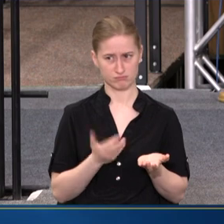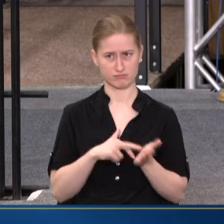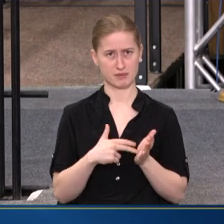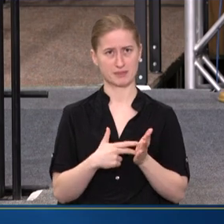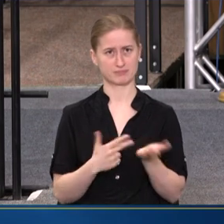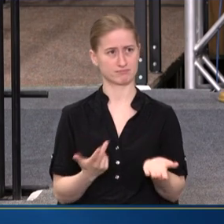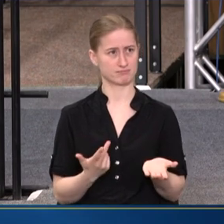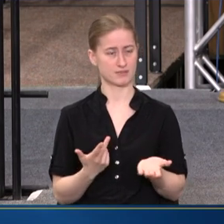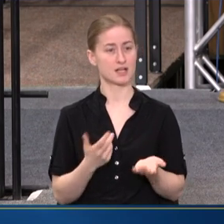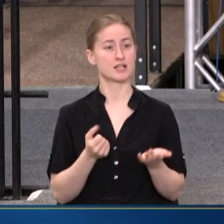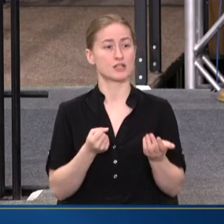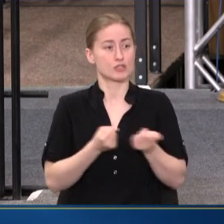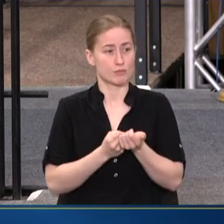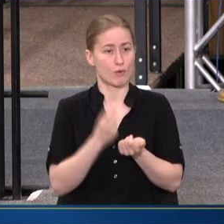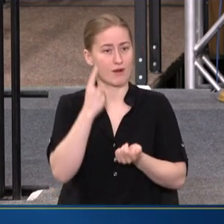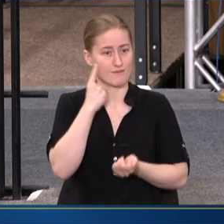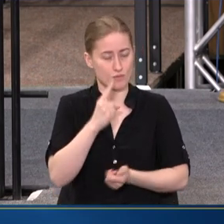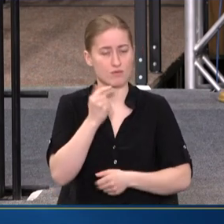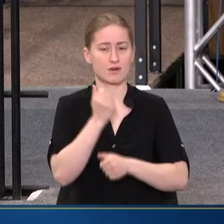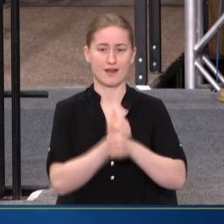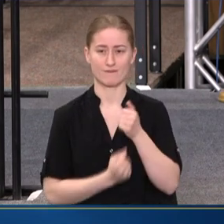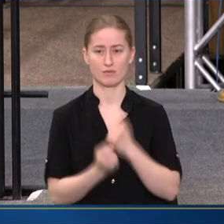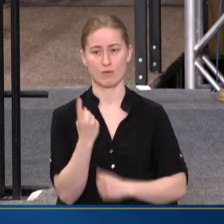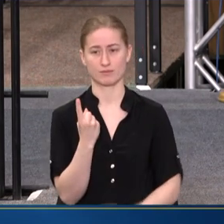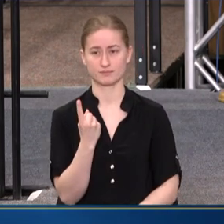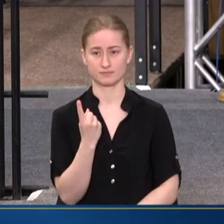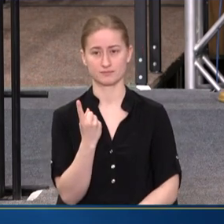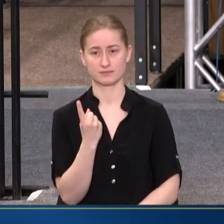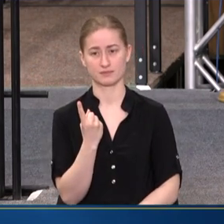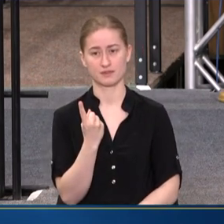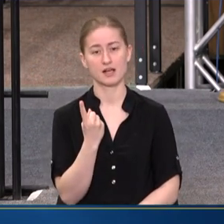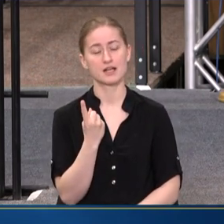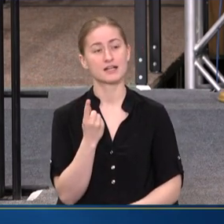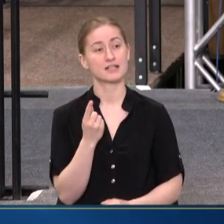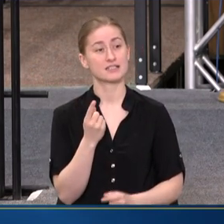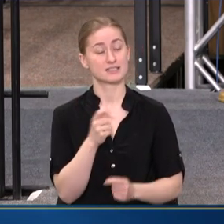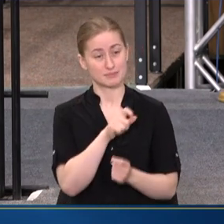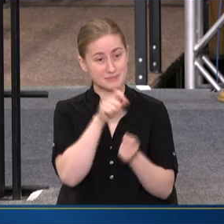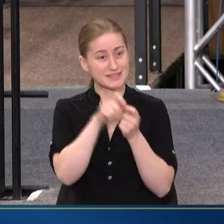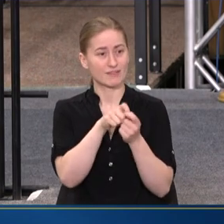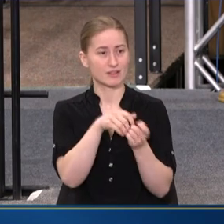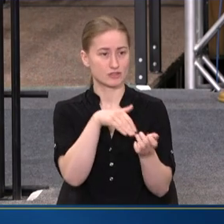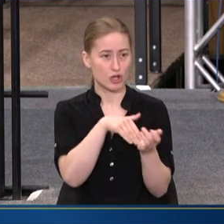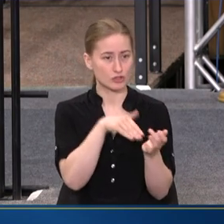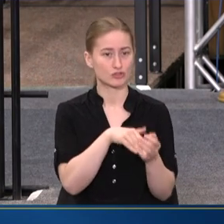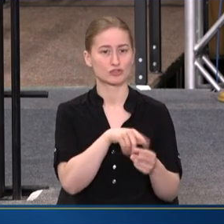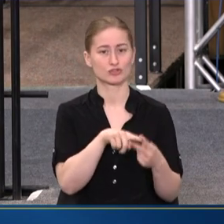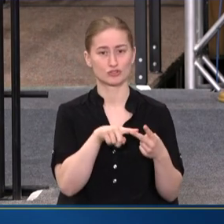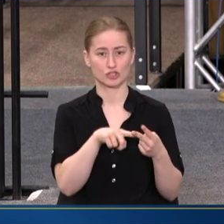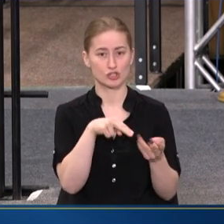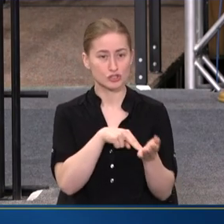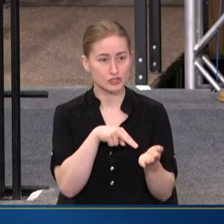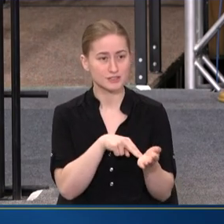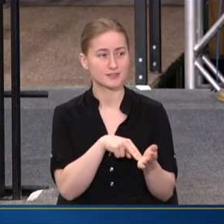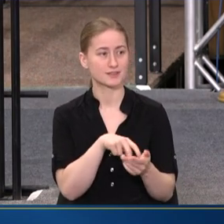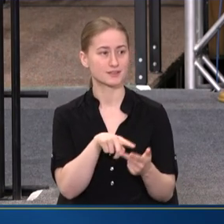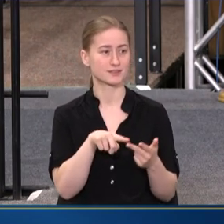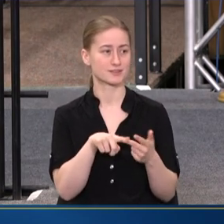SUPPORT FOR EVERYONE. ESPECIALLY THE DOCTORS, NURSES,